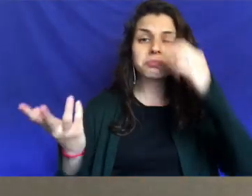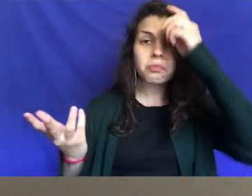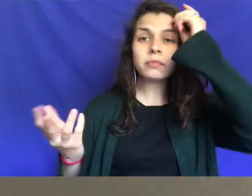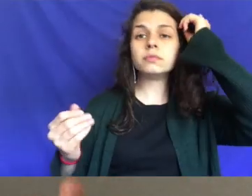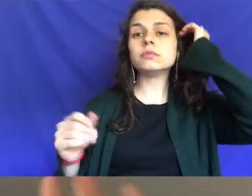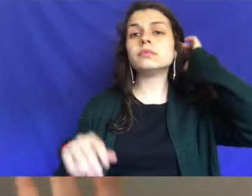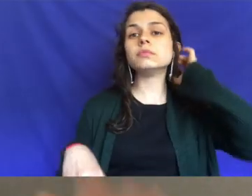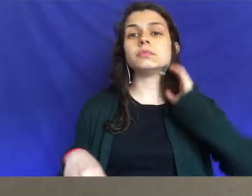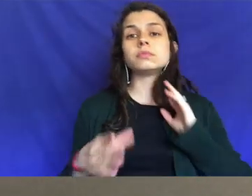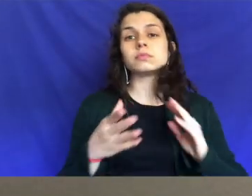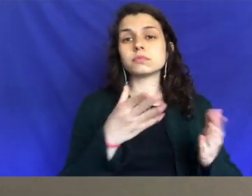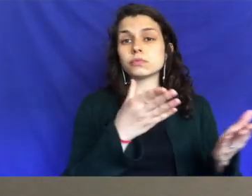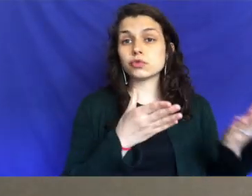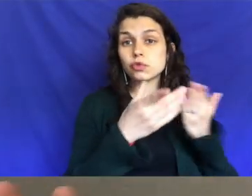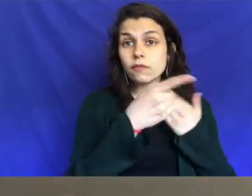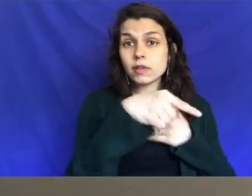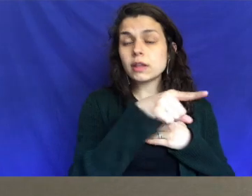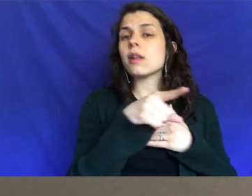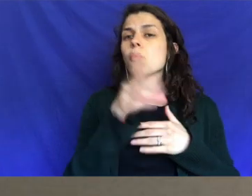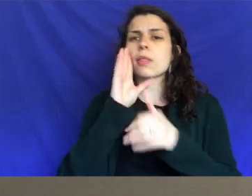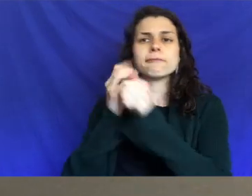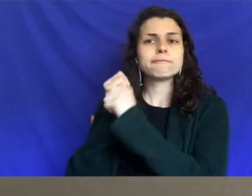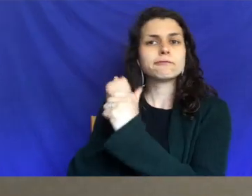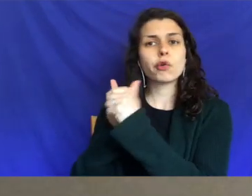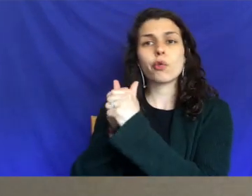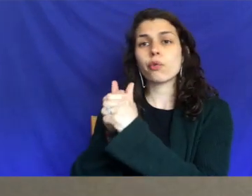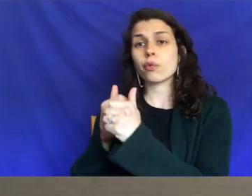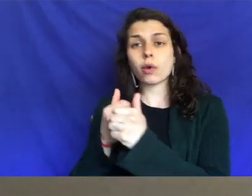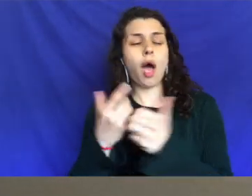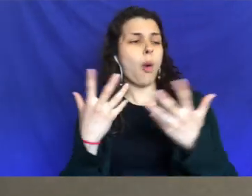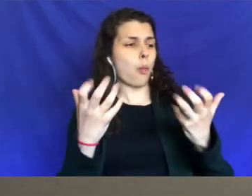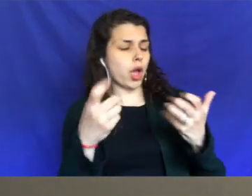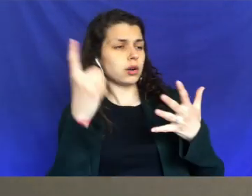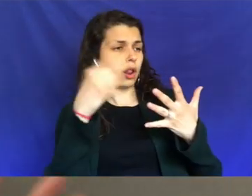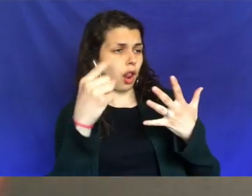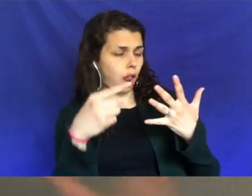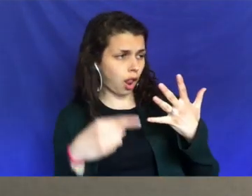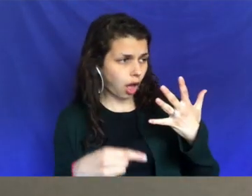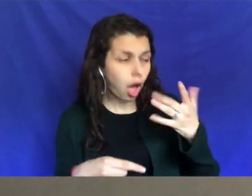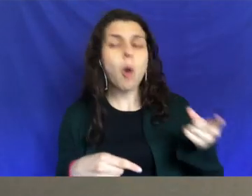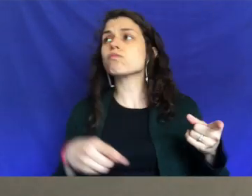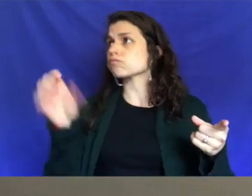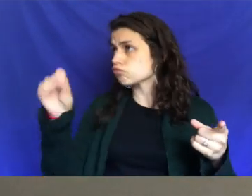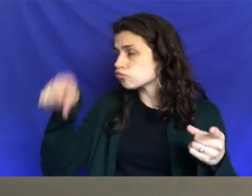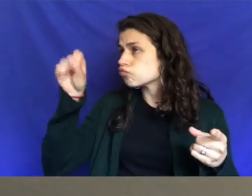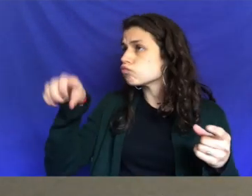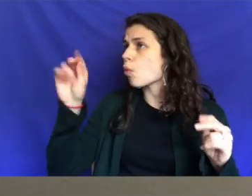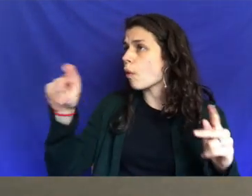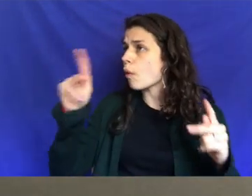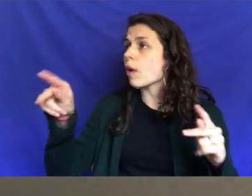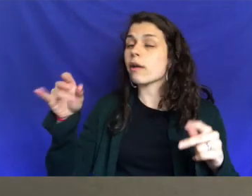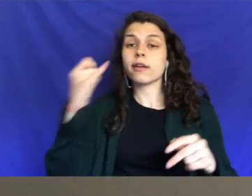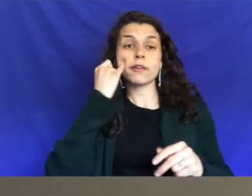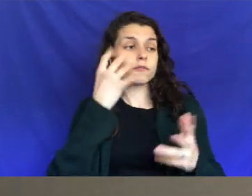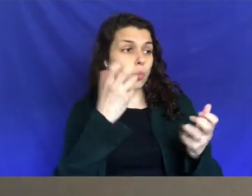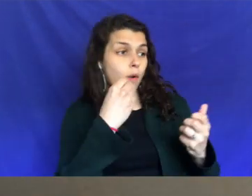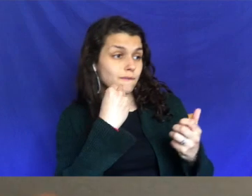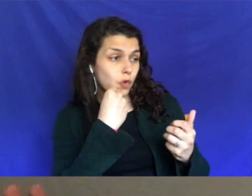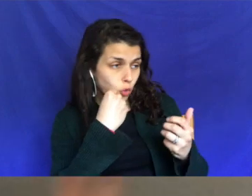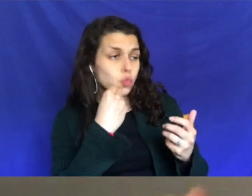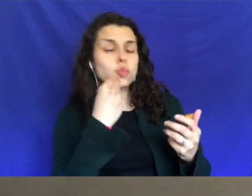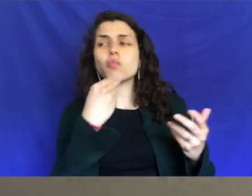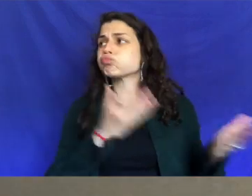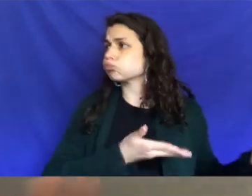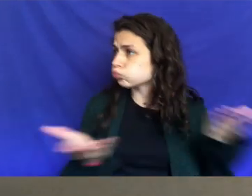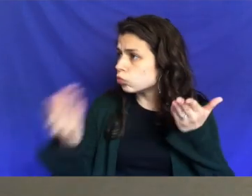A servant that does is he does whatever the master asks him guys. He does. He says, yes, he does whatever. If he says, go get his food, brings his food to him guys. If he